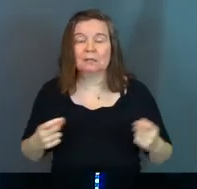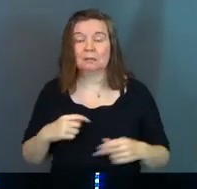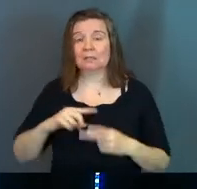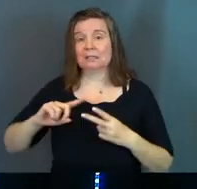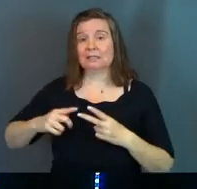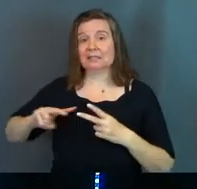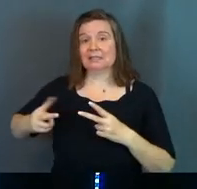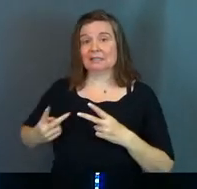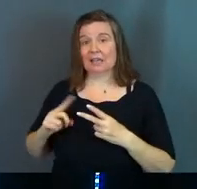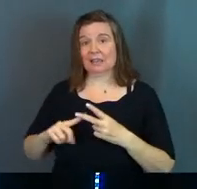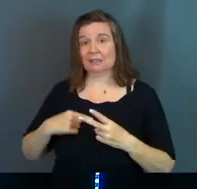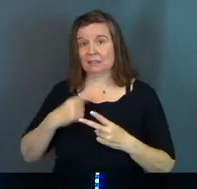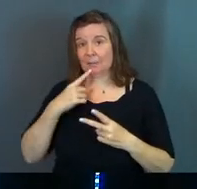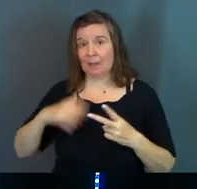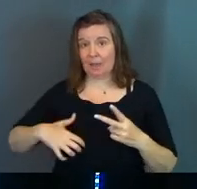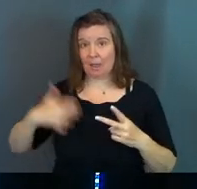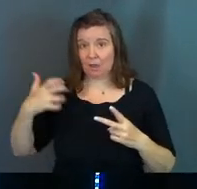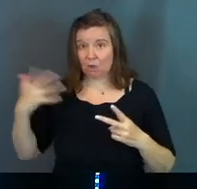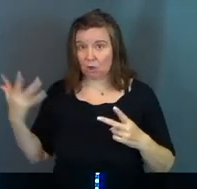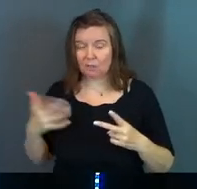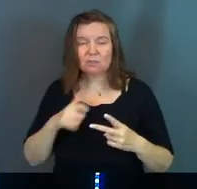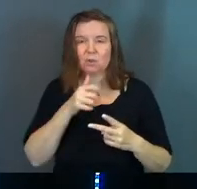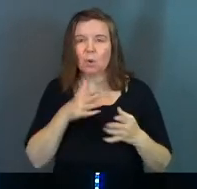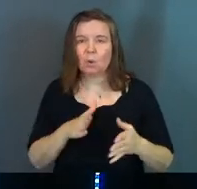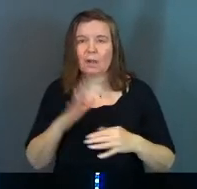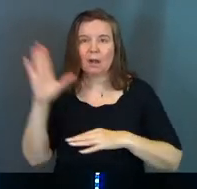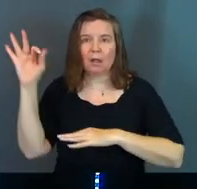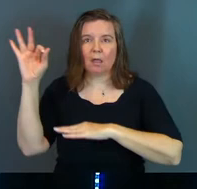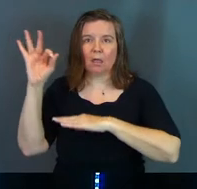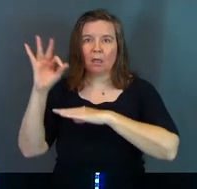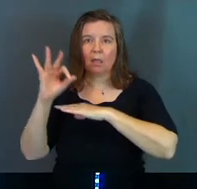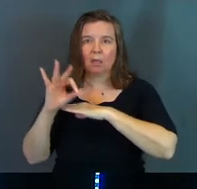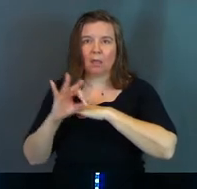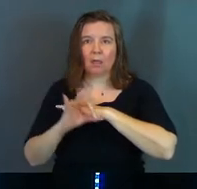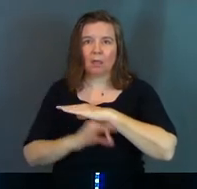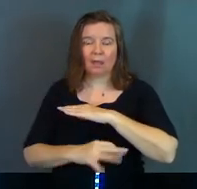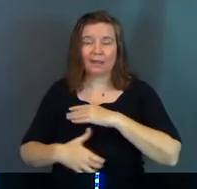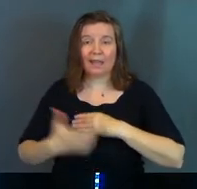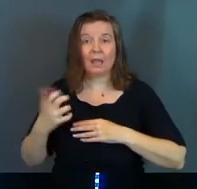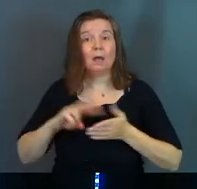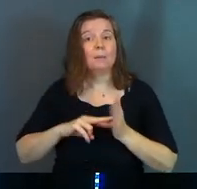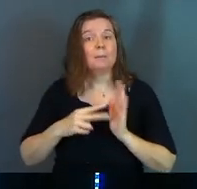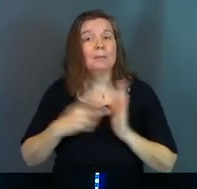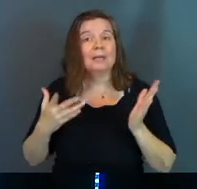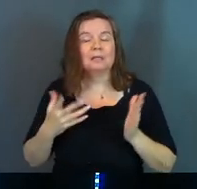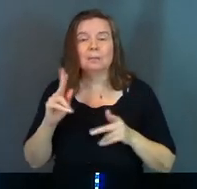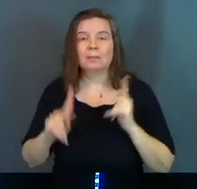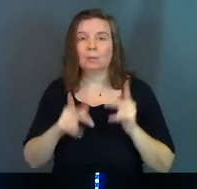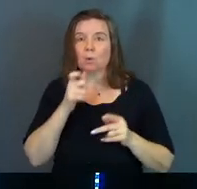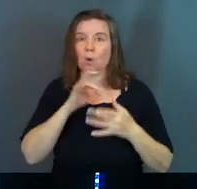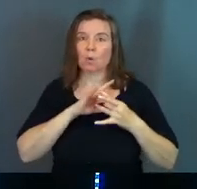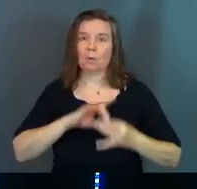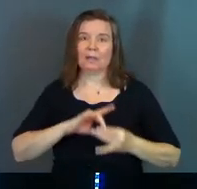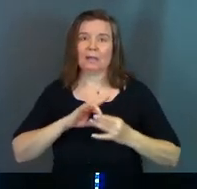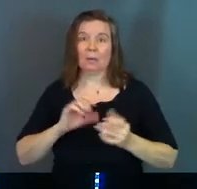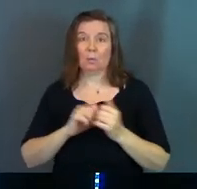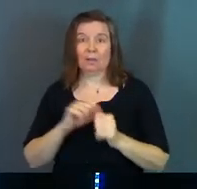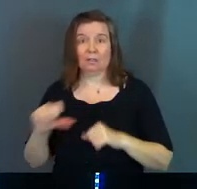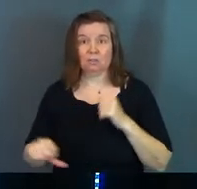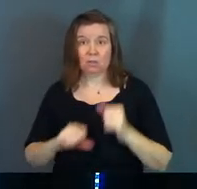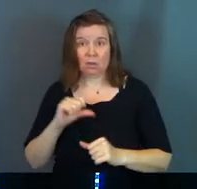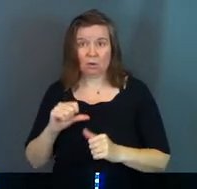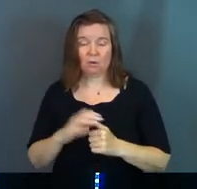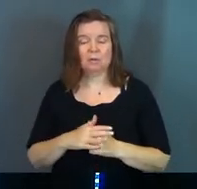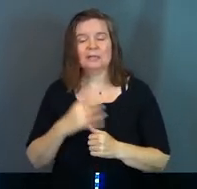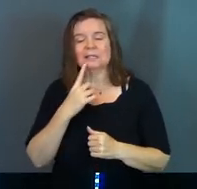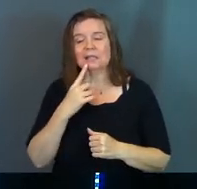Second thing it tells us about anger here is that don't let the sun go down on your anger. And it's talking to people who are in relationship with each other.